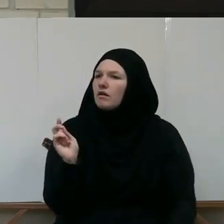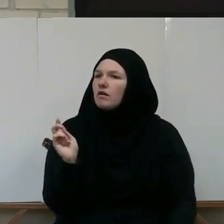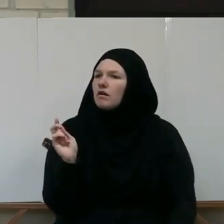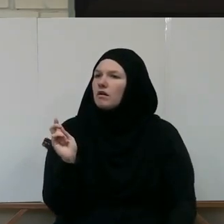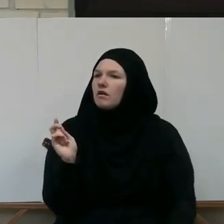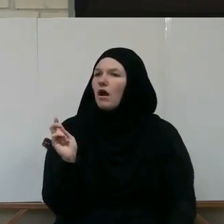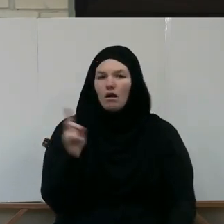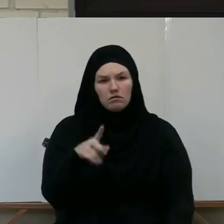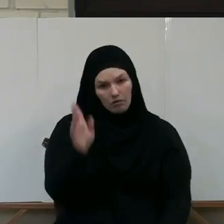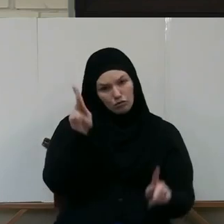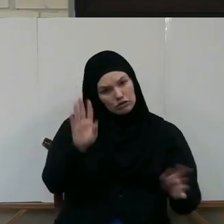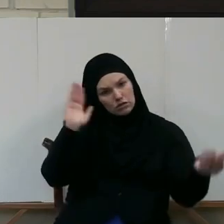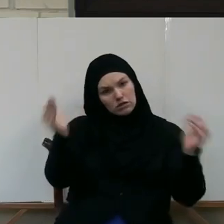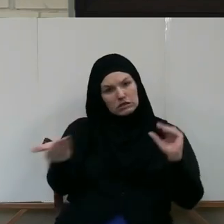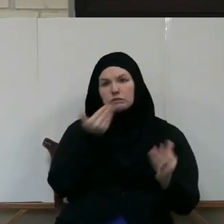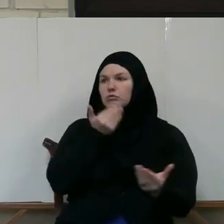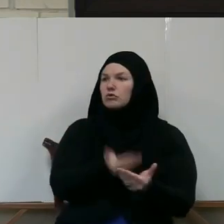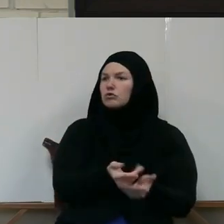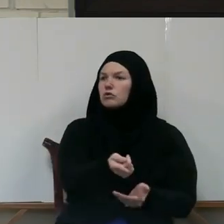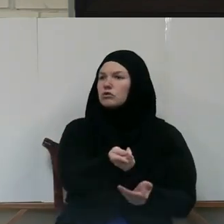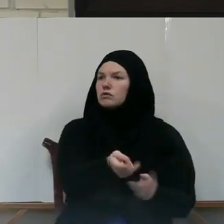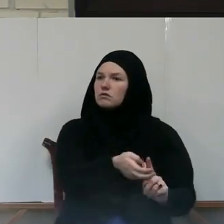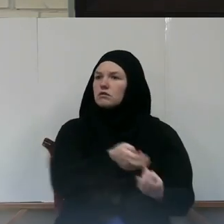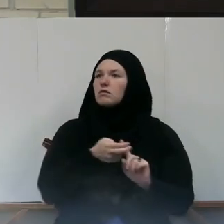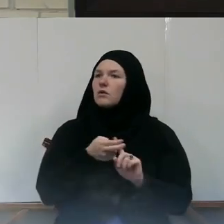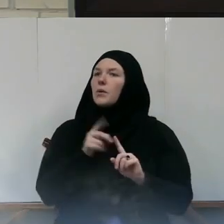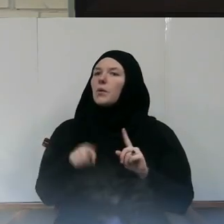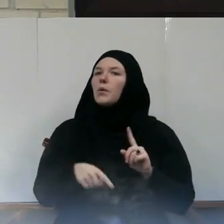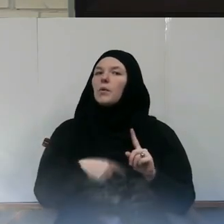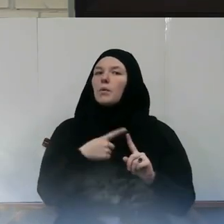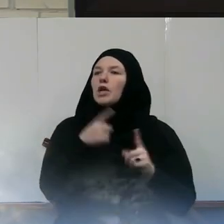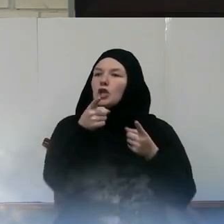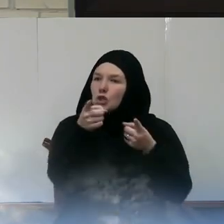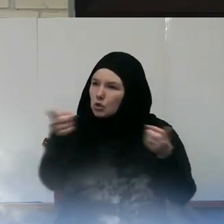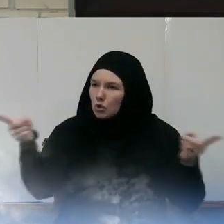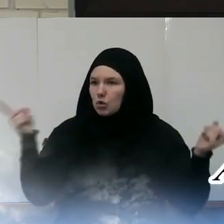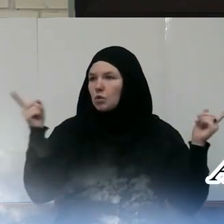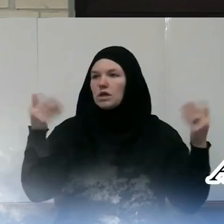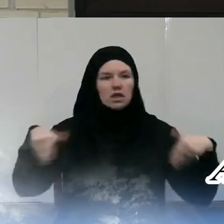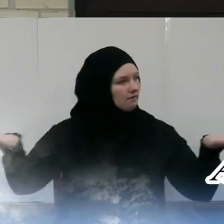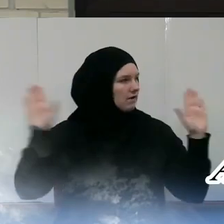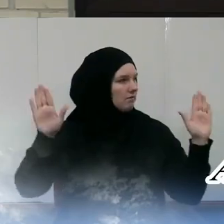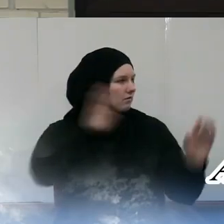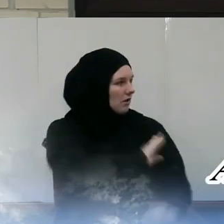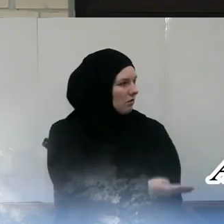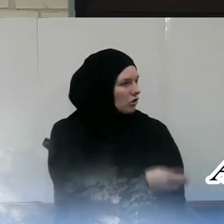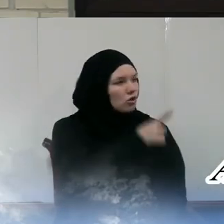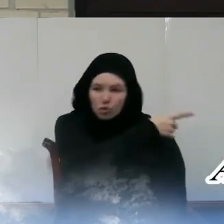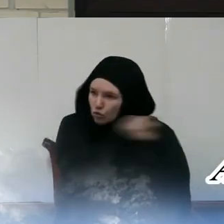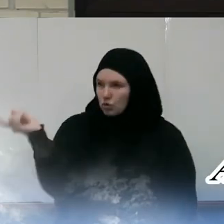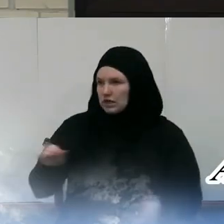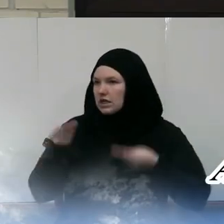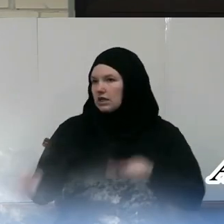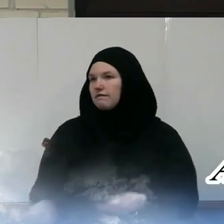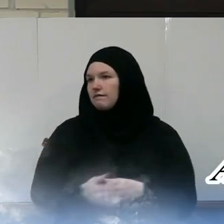seemingly righteous? It is when you give him the power of your obedience, the power over